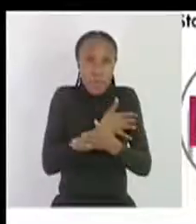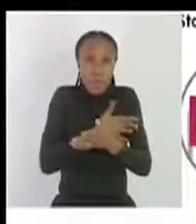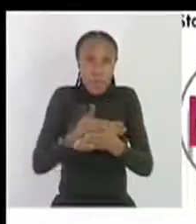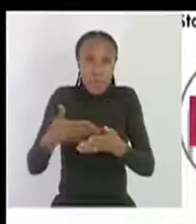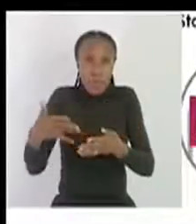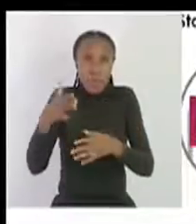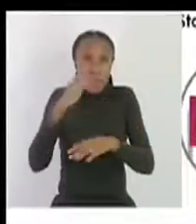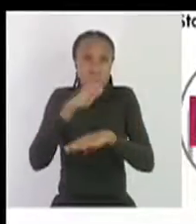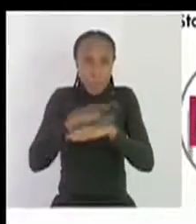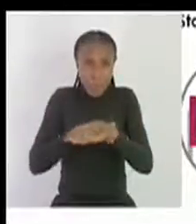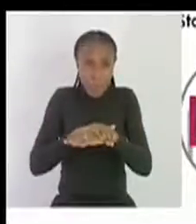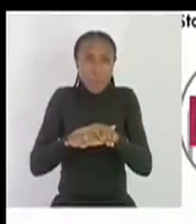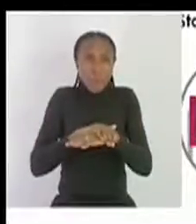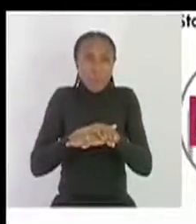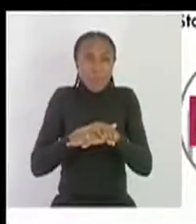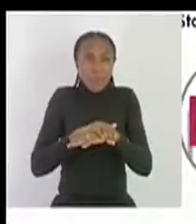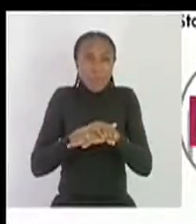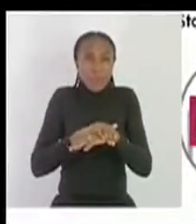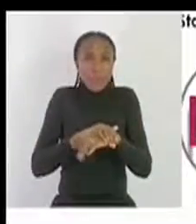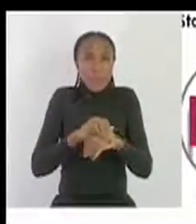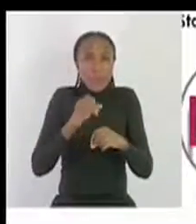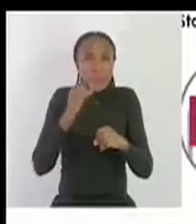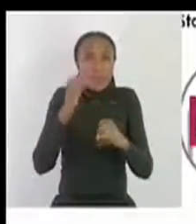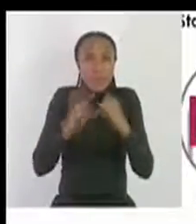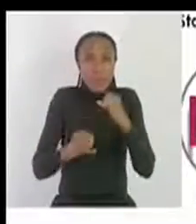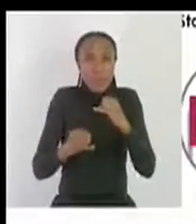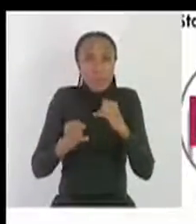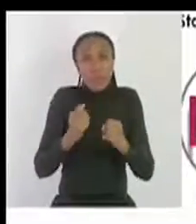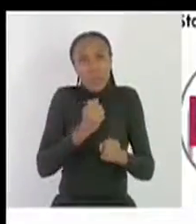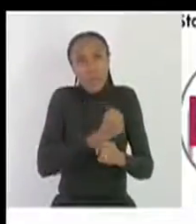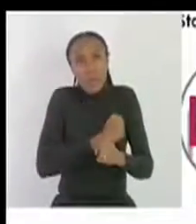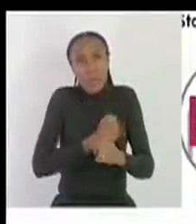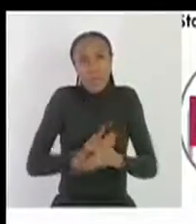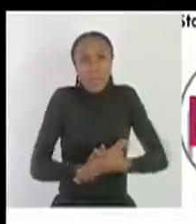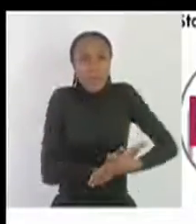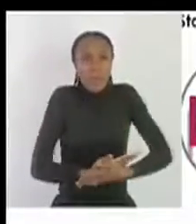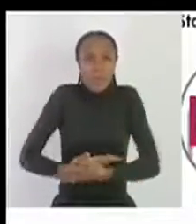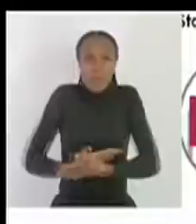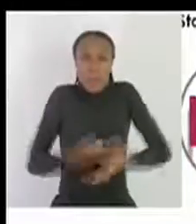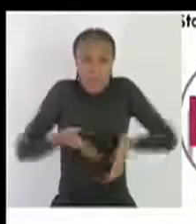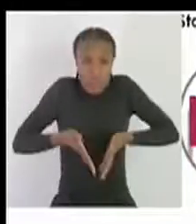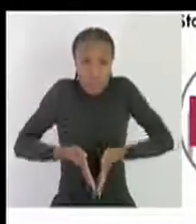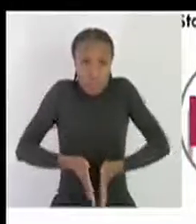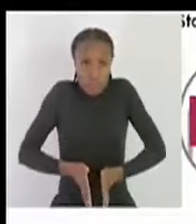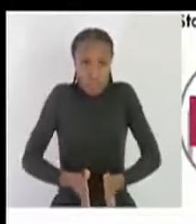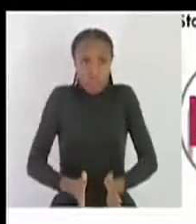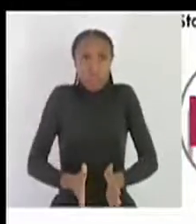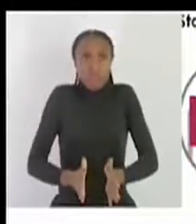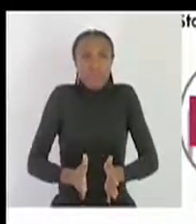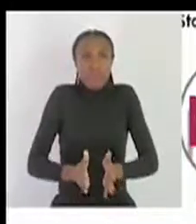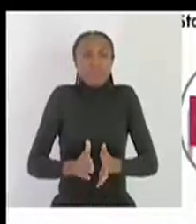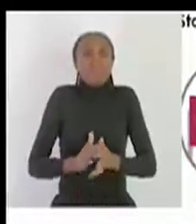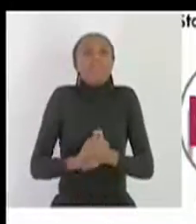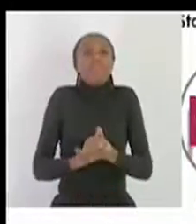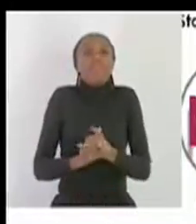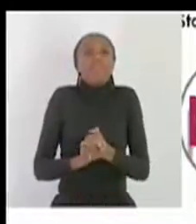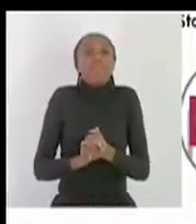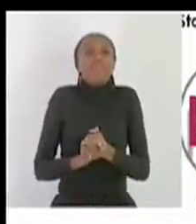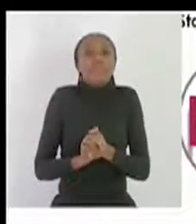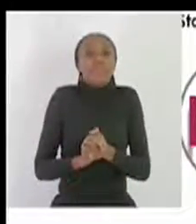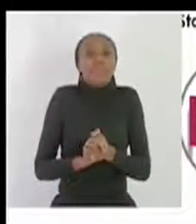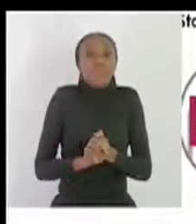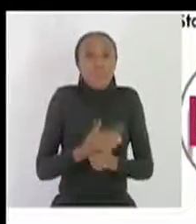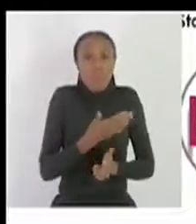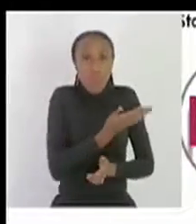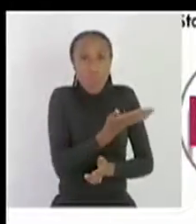through blood conduct and then the last one which is given to us it says from mother to child during birth all of us you can